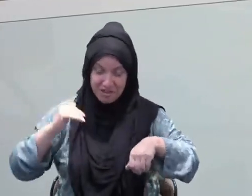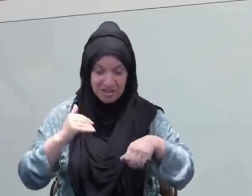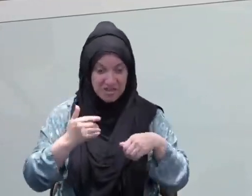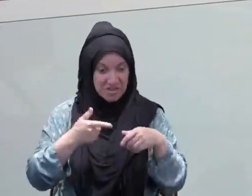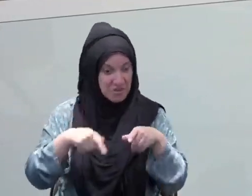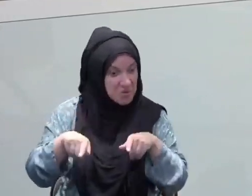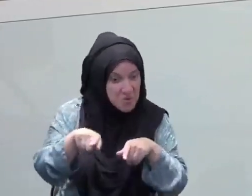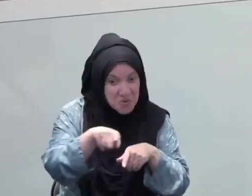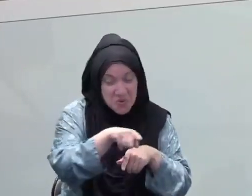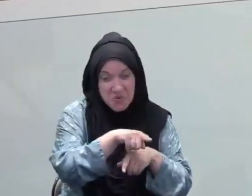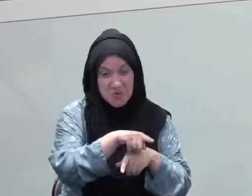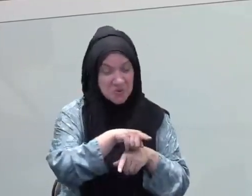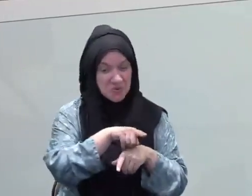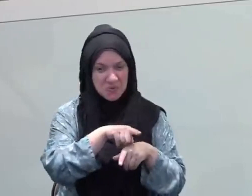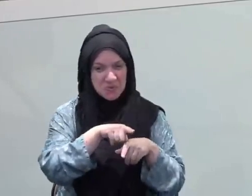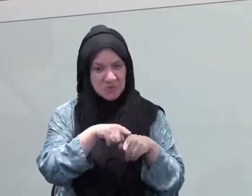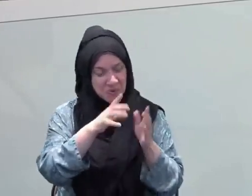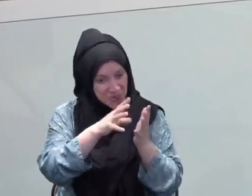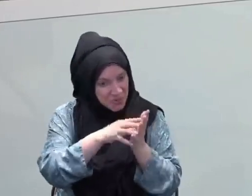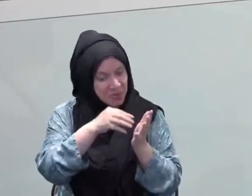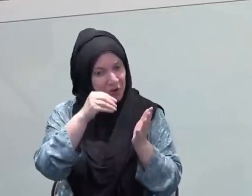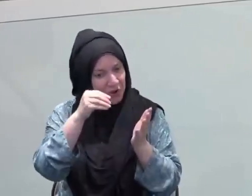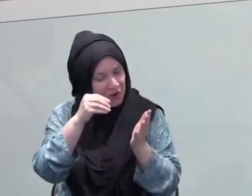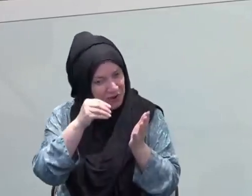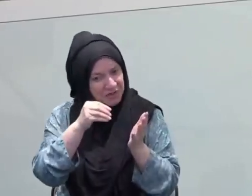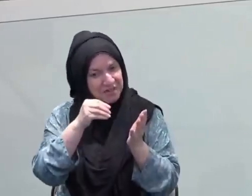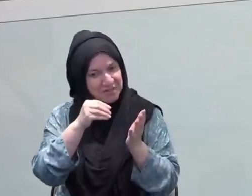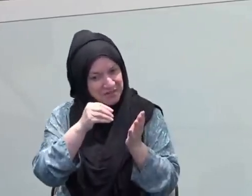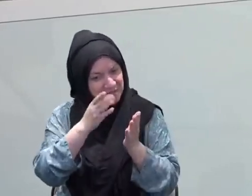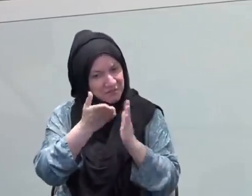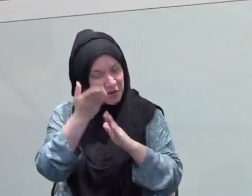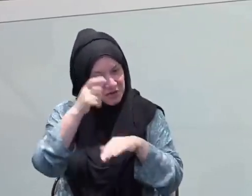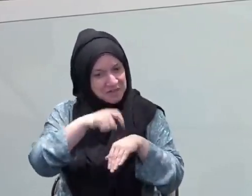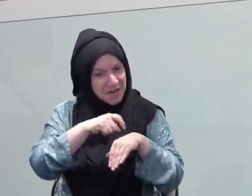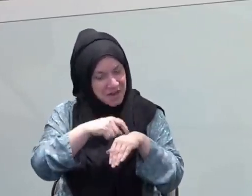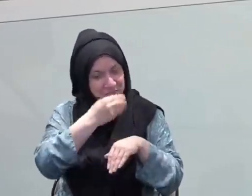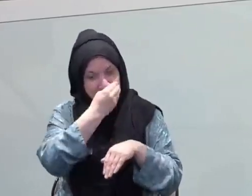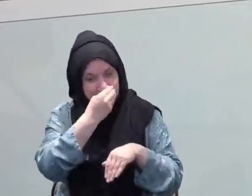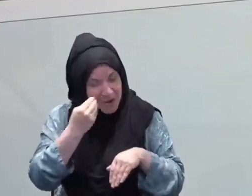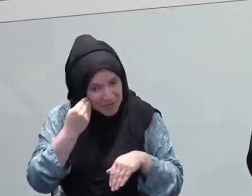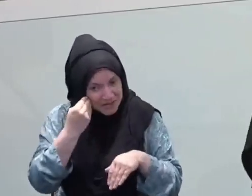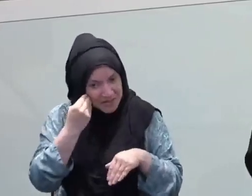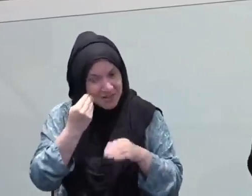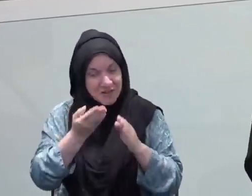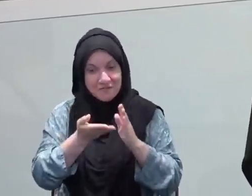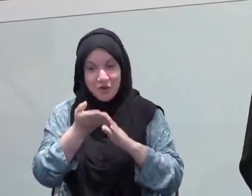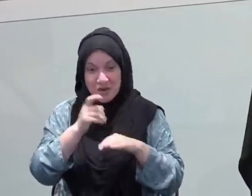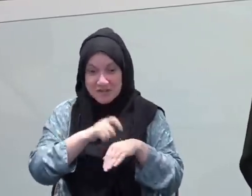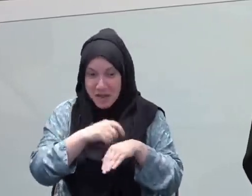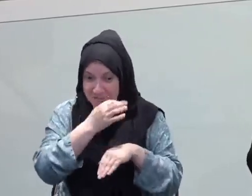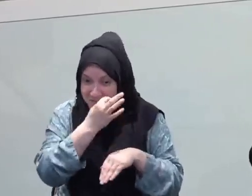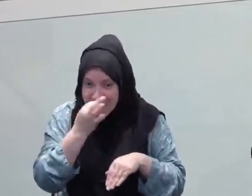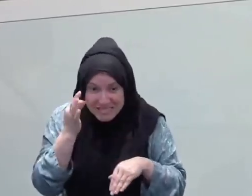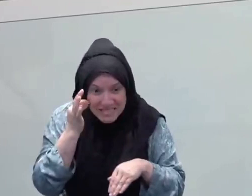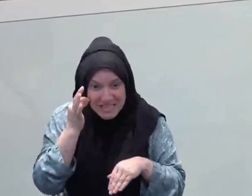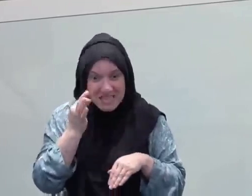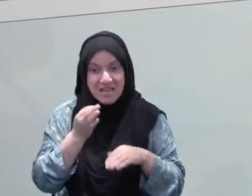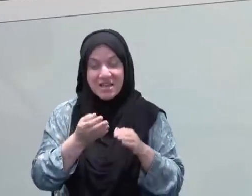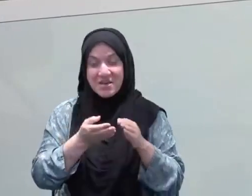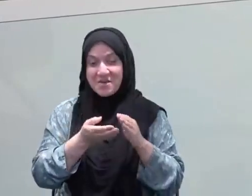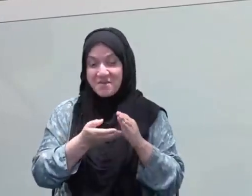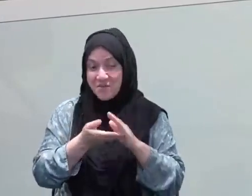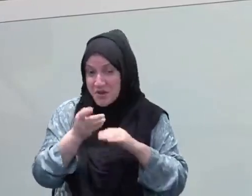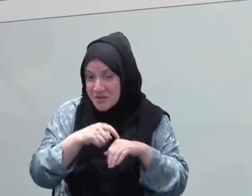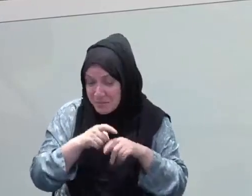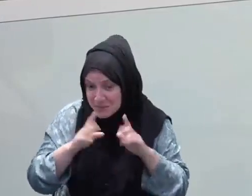And so once you sort of take a step back and first and foremost look at Ramadan like a gift from Allah subhanahu wa ta'ala that